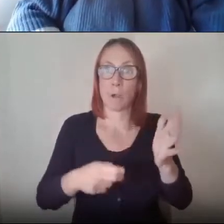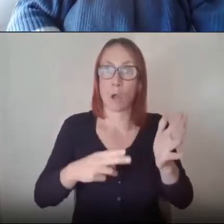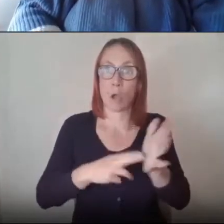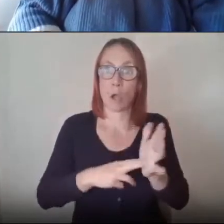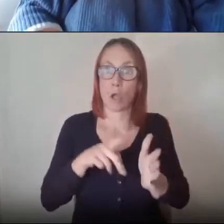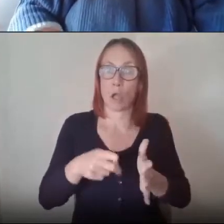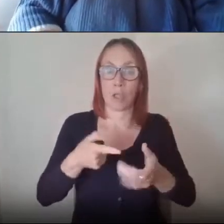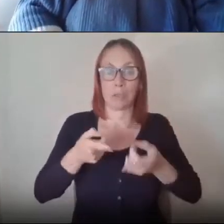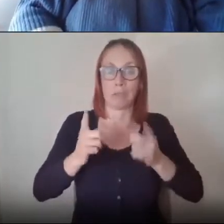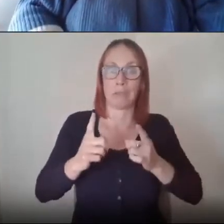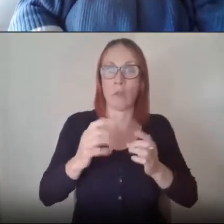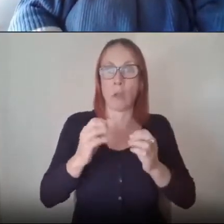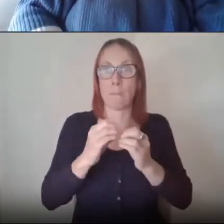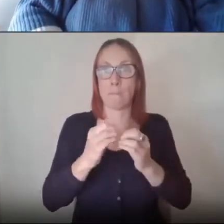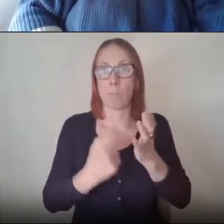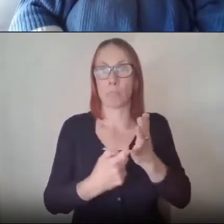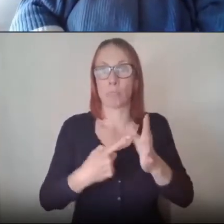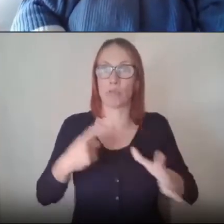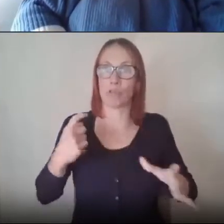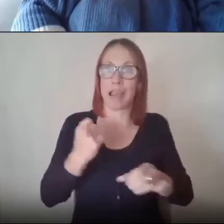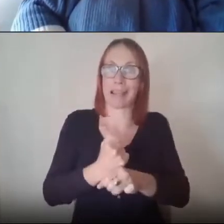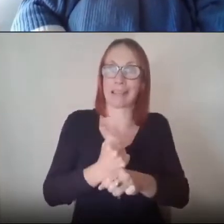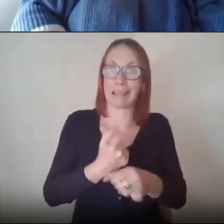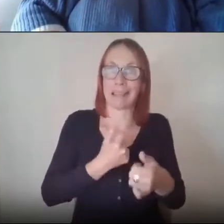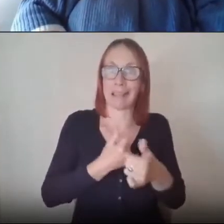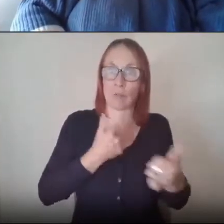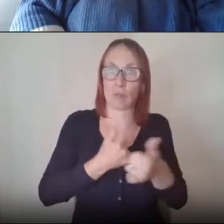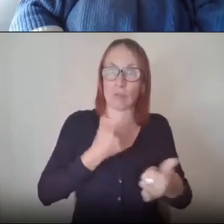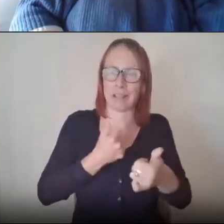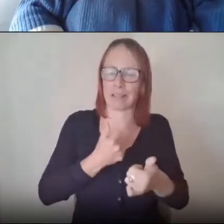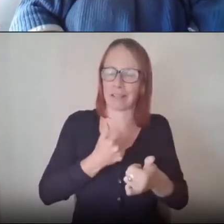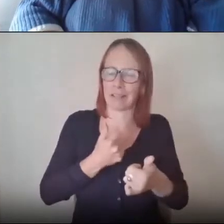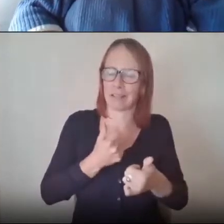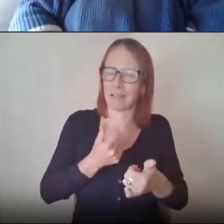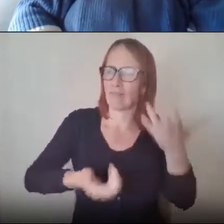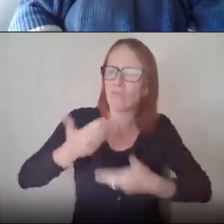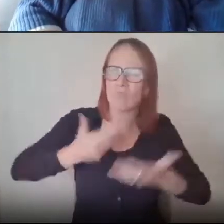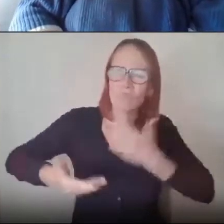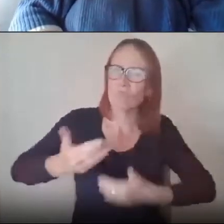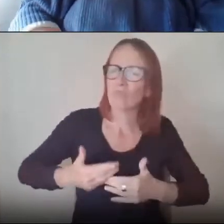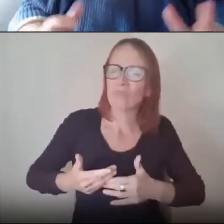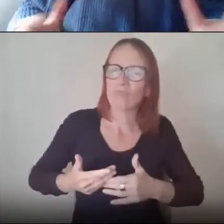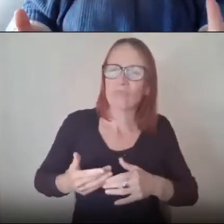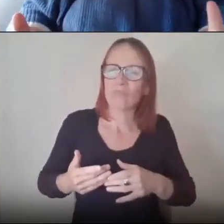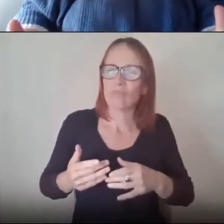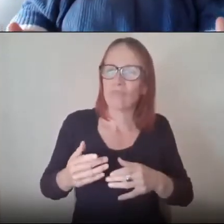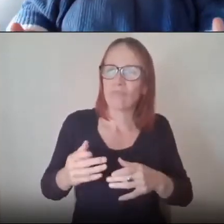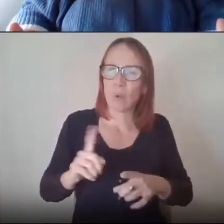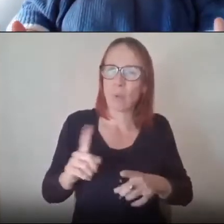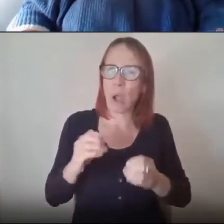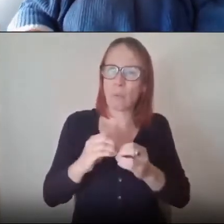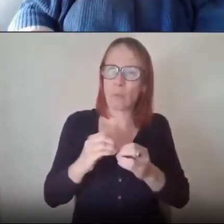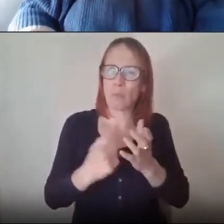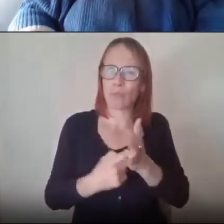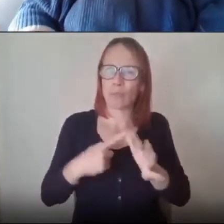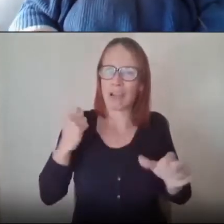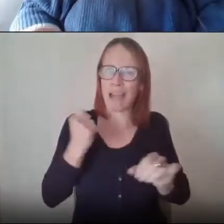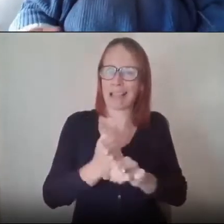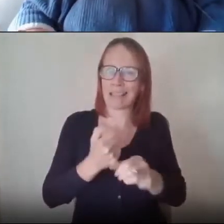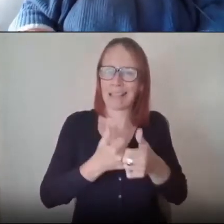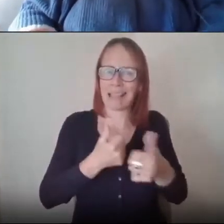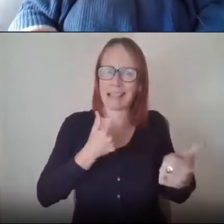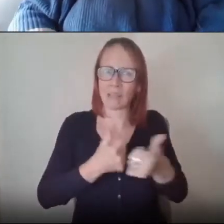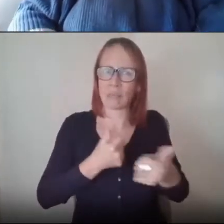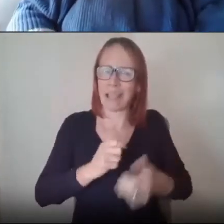brian um could you give us a like what bragg enterprises is because